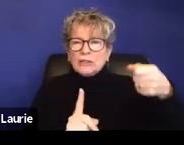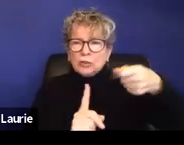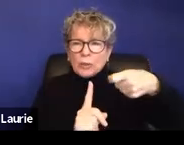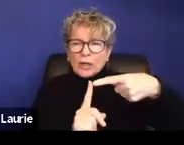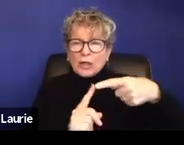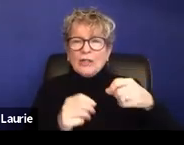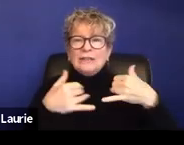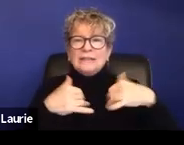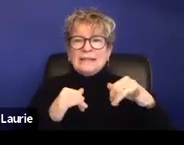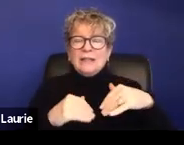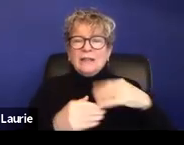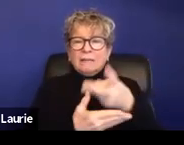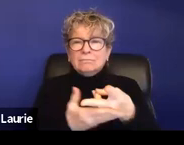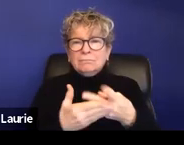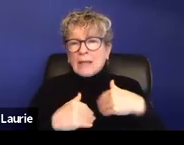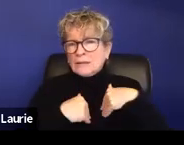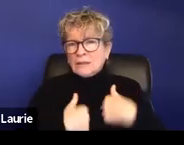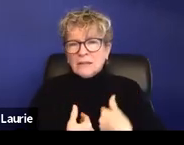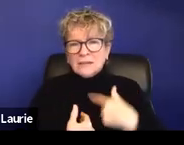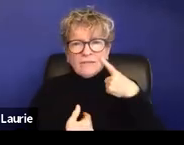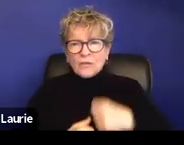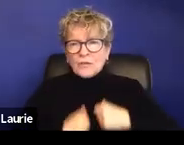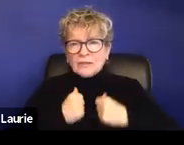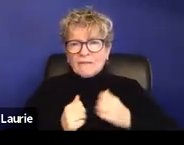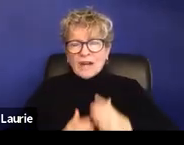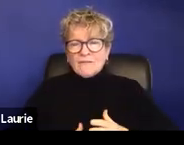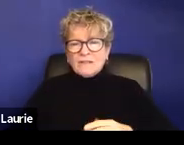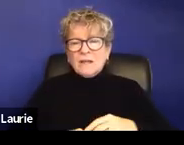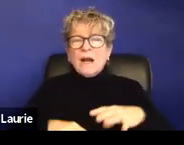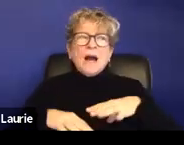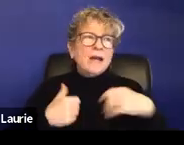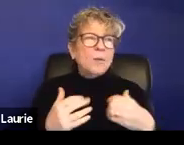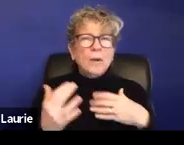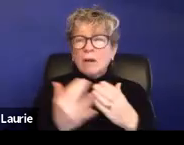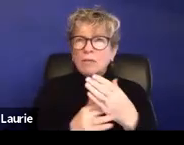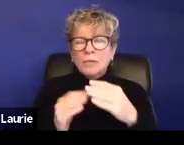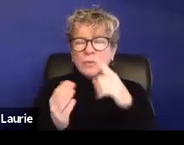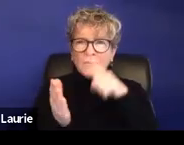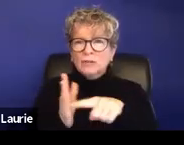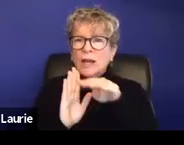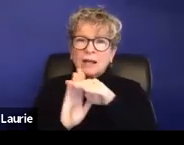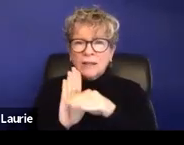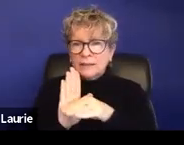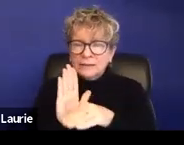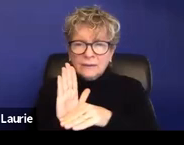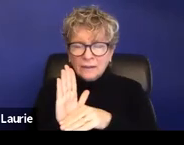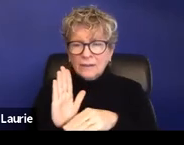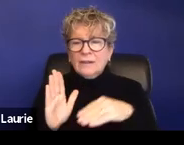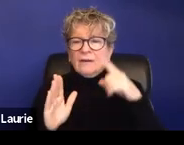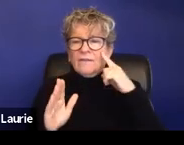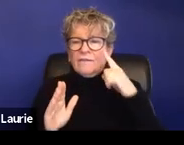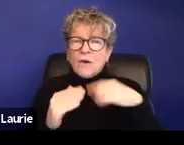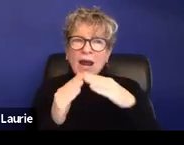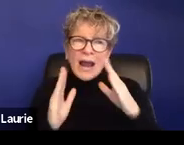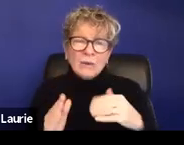to think about, like, you know, I don't want to go through that checklist of housing, immigration, employment, family education. I